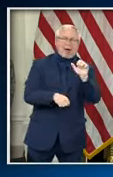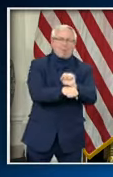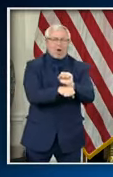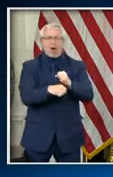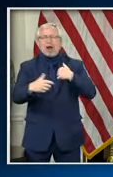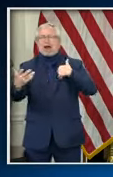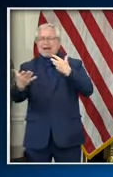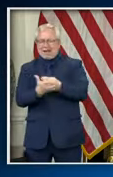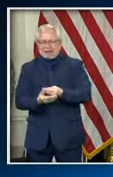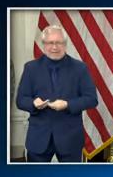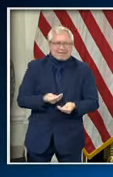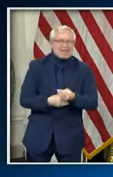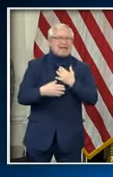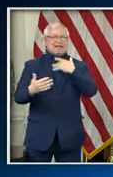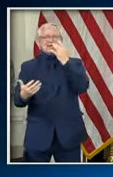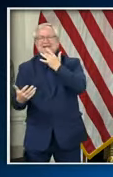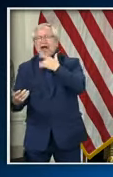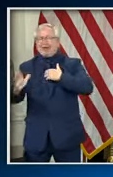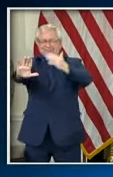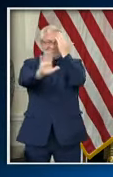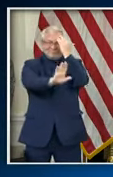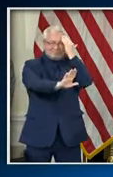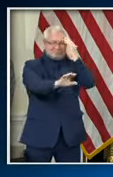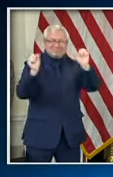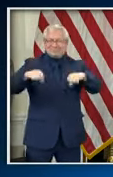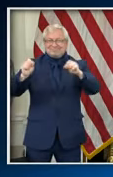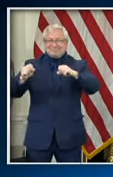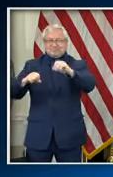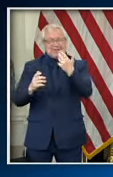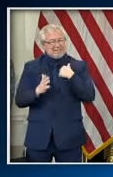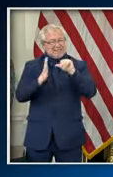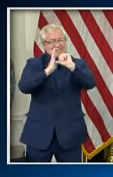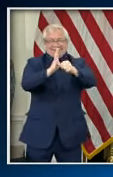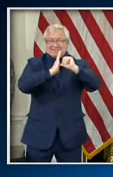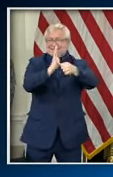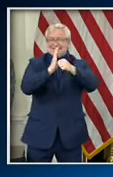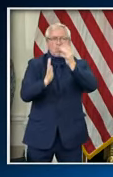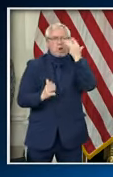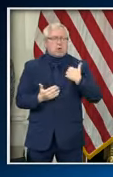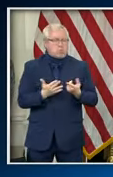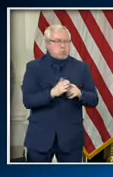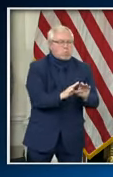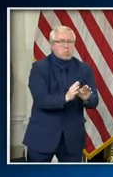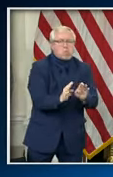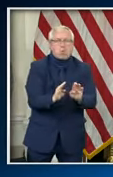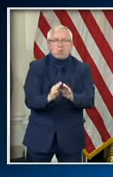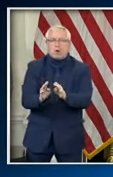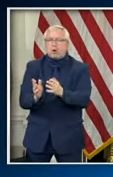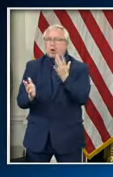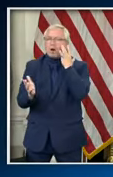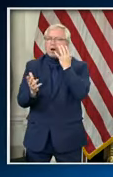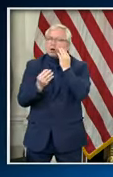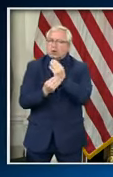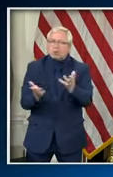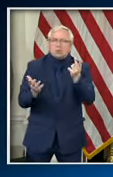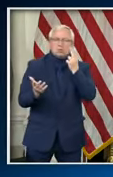but it is thanks to all of you and your incredible sacrifices that we are making great